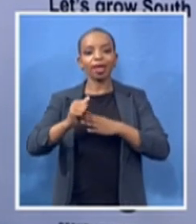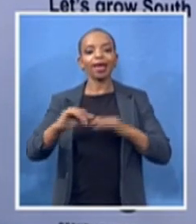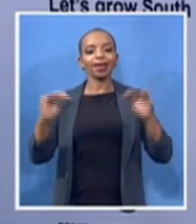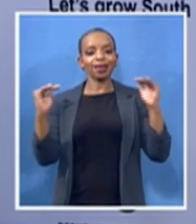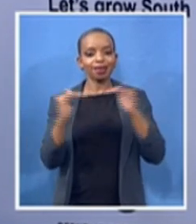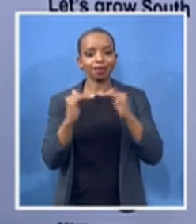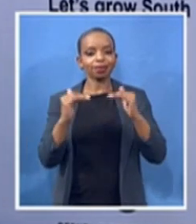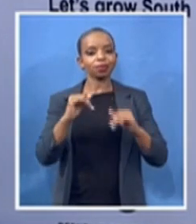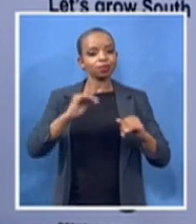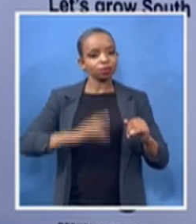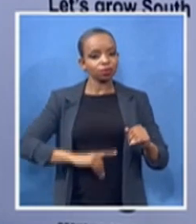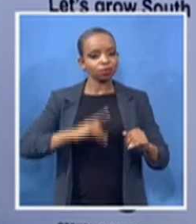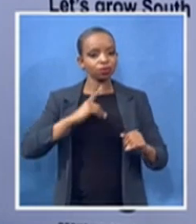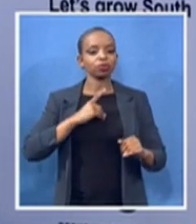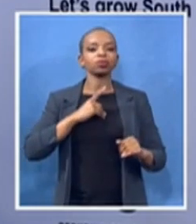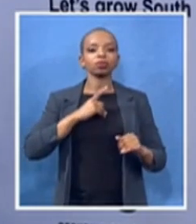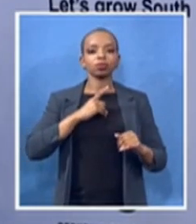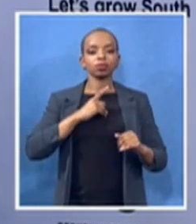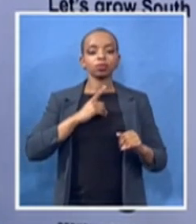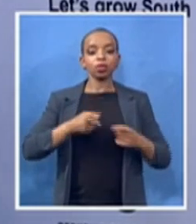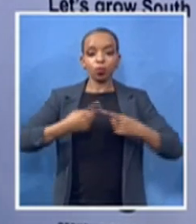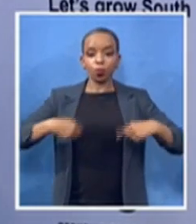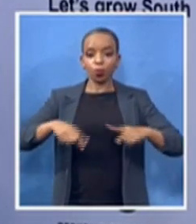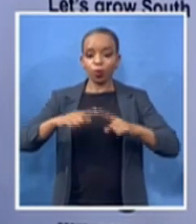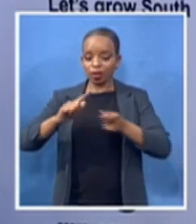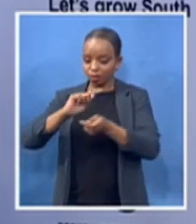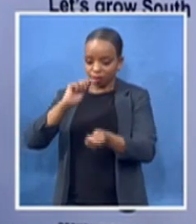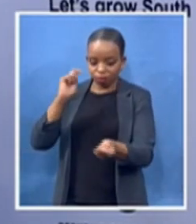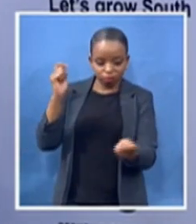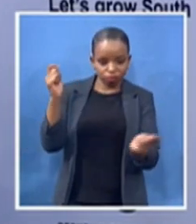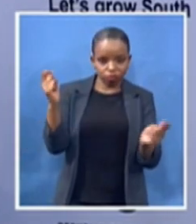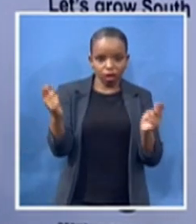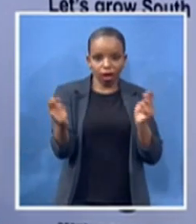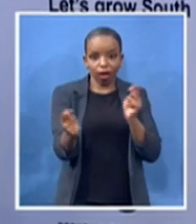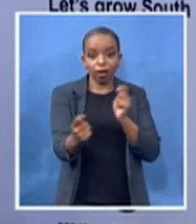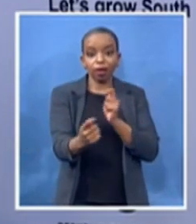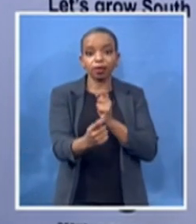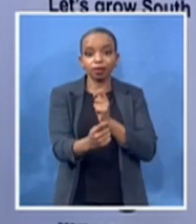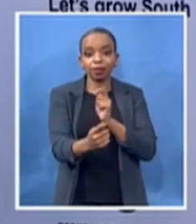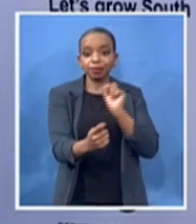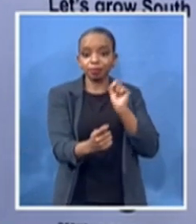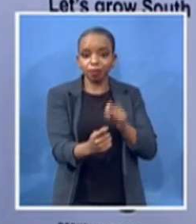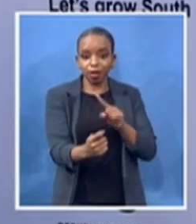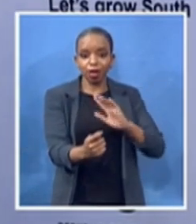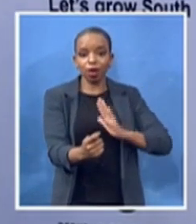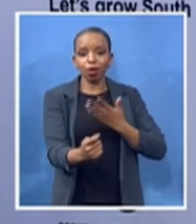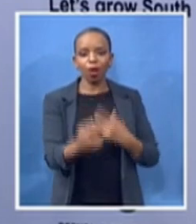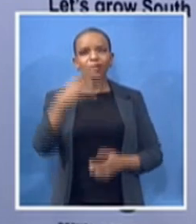that we need to be and not only dream of the change we need to espouse the change we need to leave the change